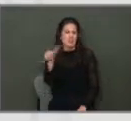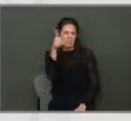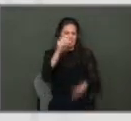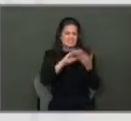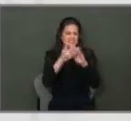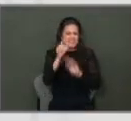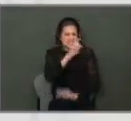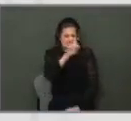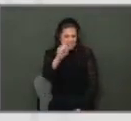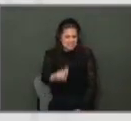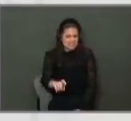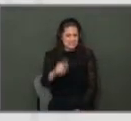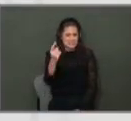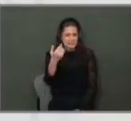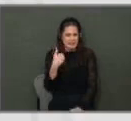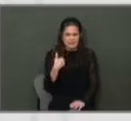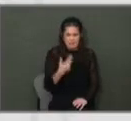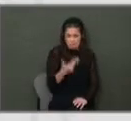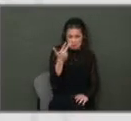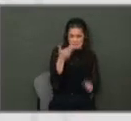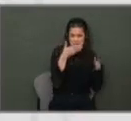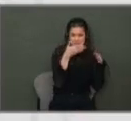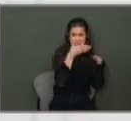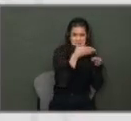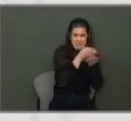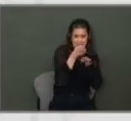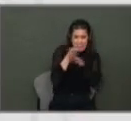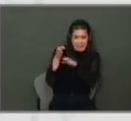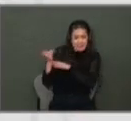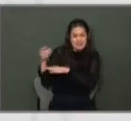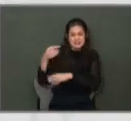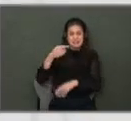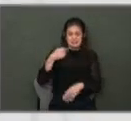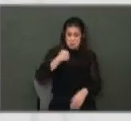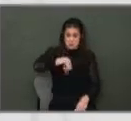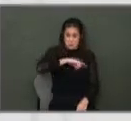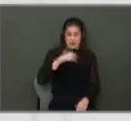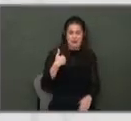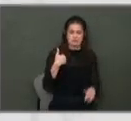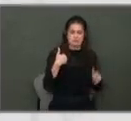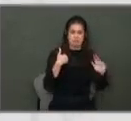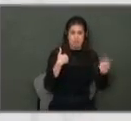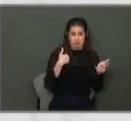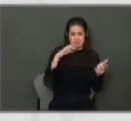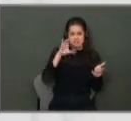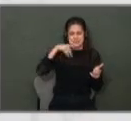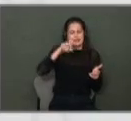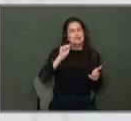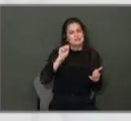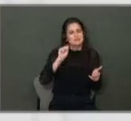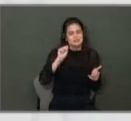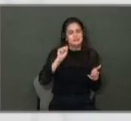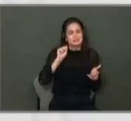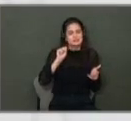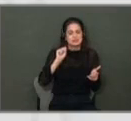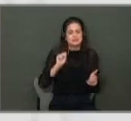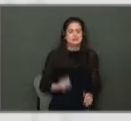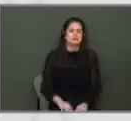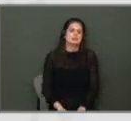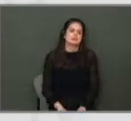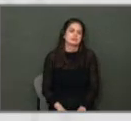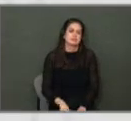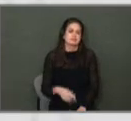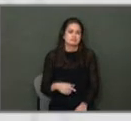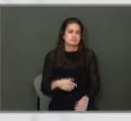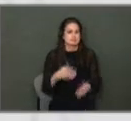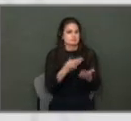that only have three main revenue sources, we have a third revenue source, CPS, and it makes up a little